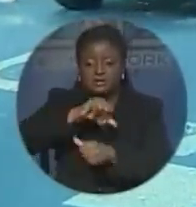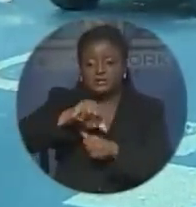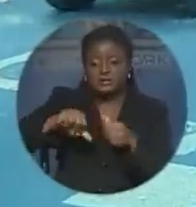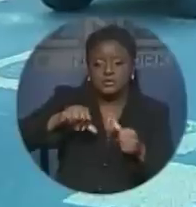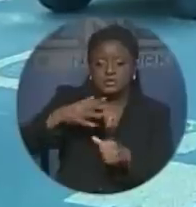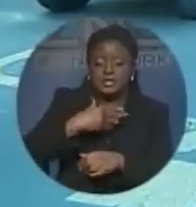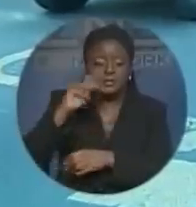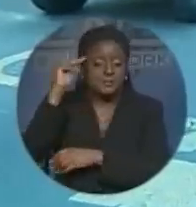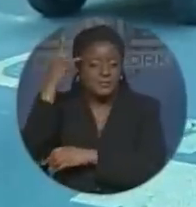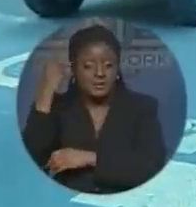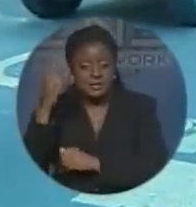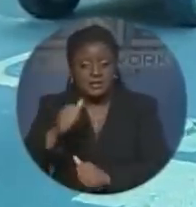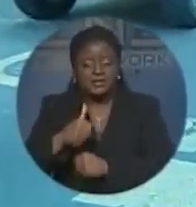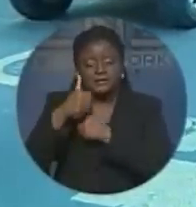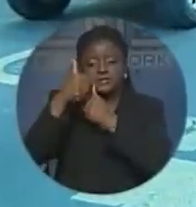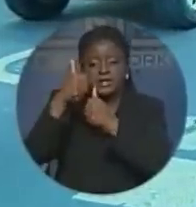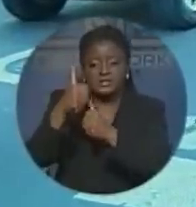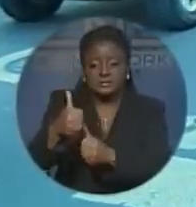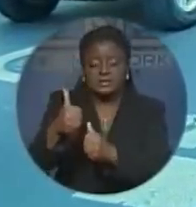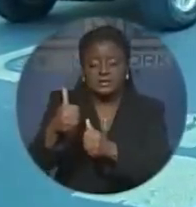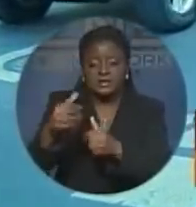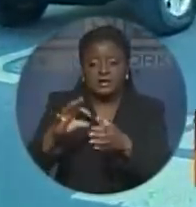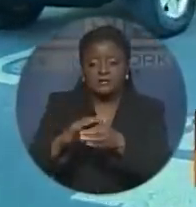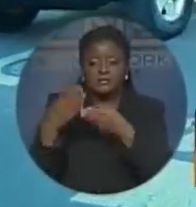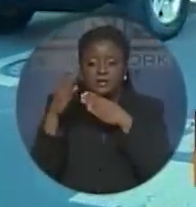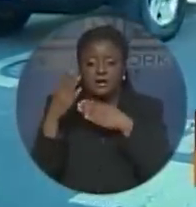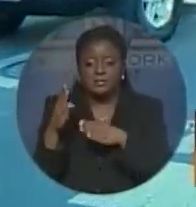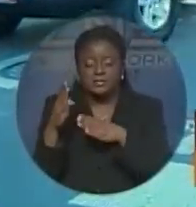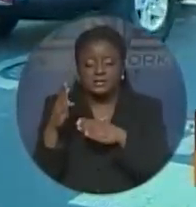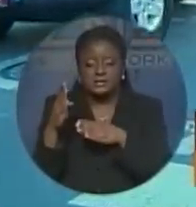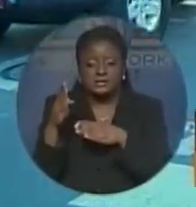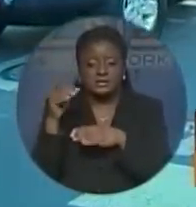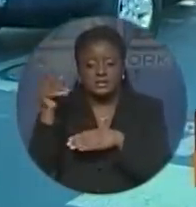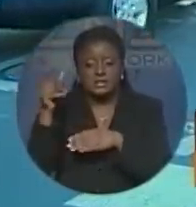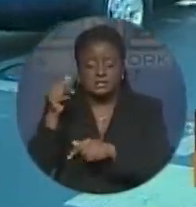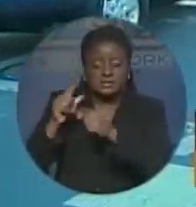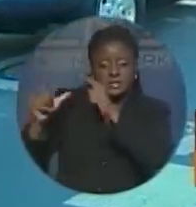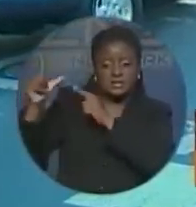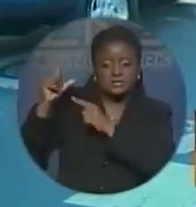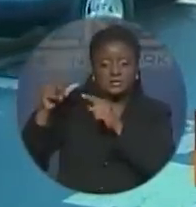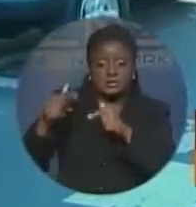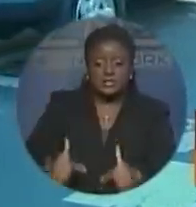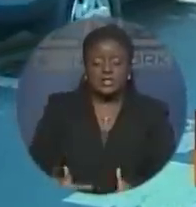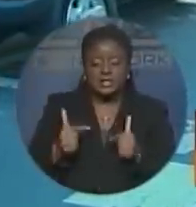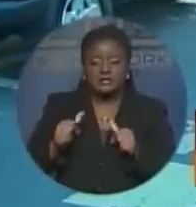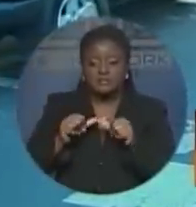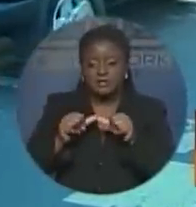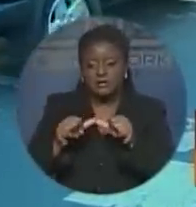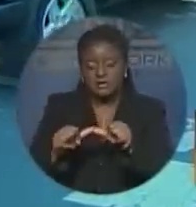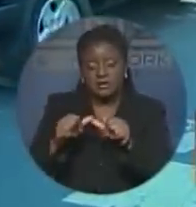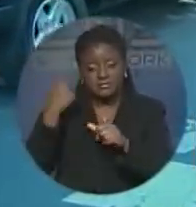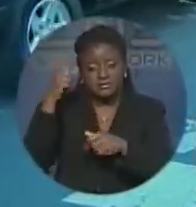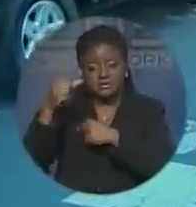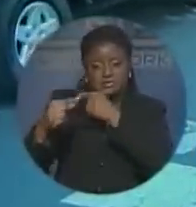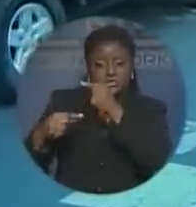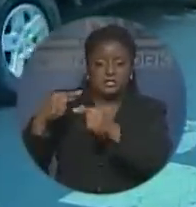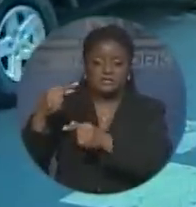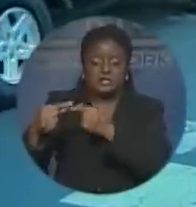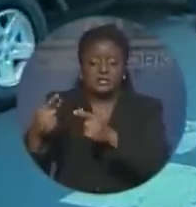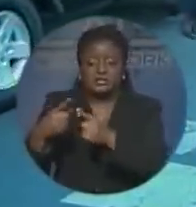country His profound legacy will live on for generations to come. Janae Noelle Ferguson, Zedinus